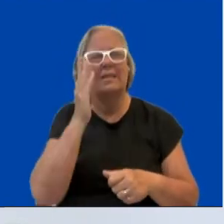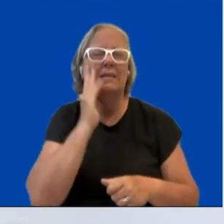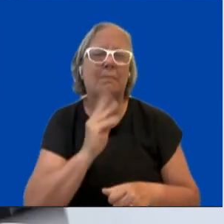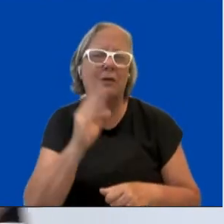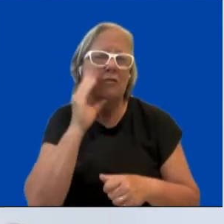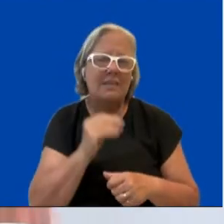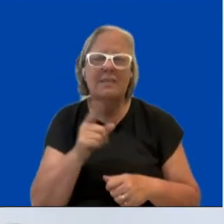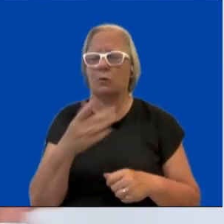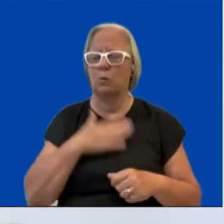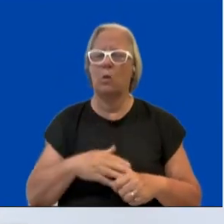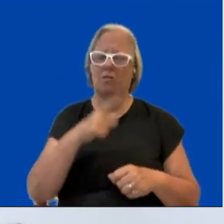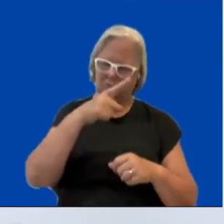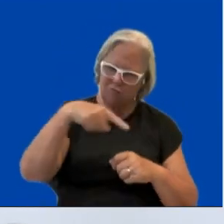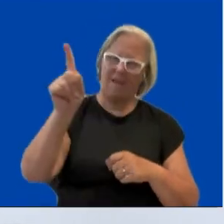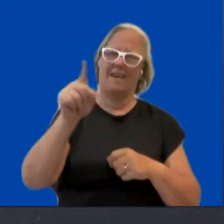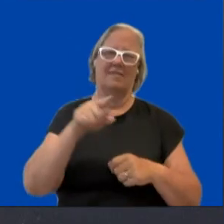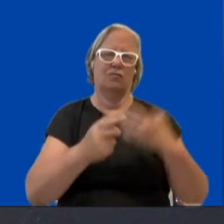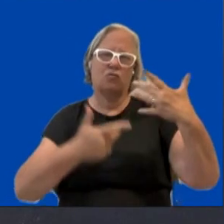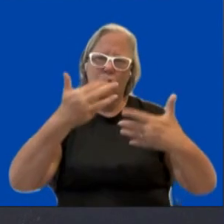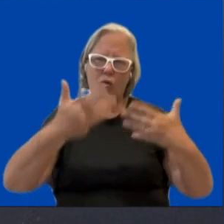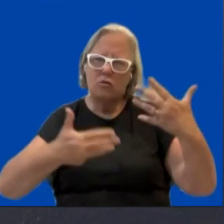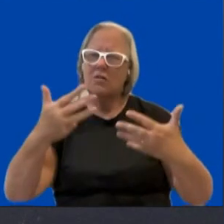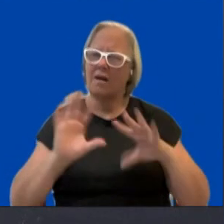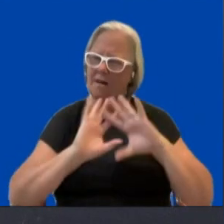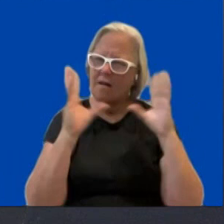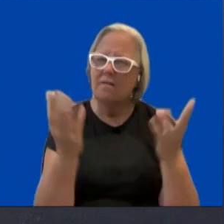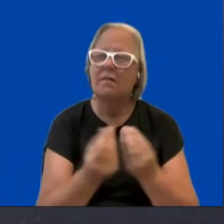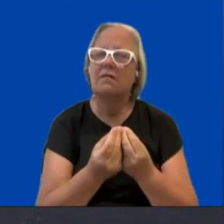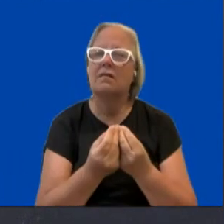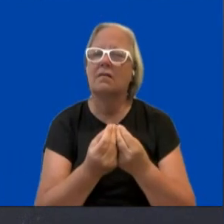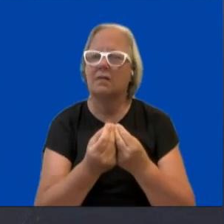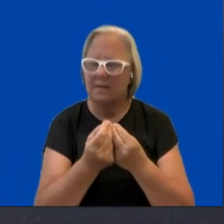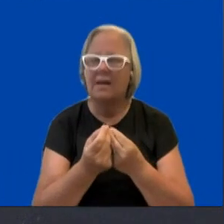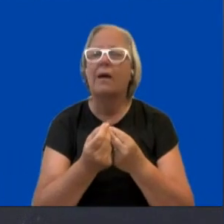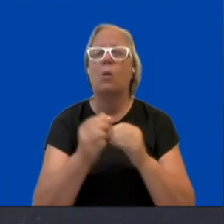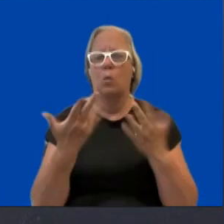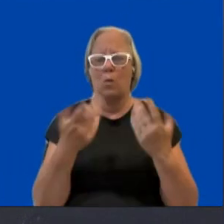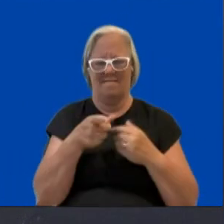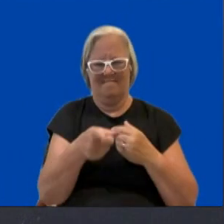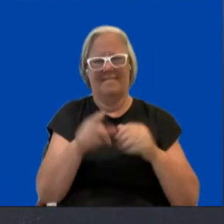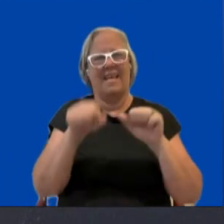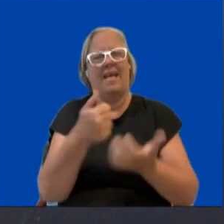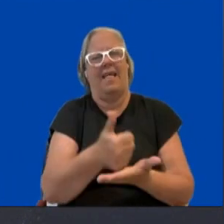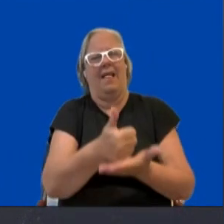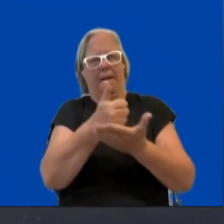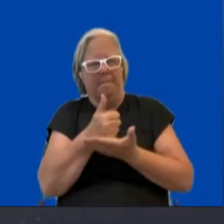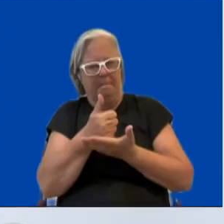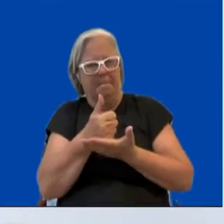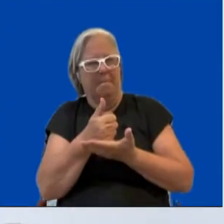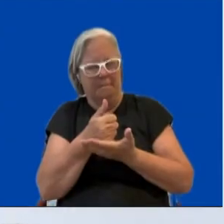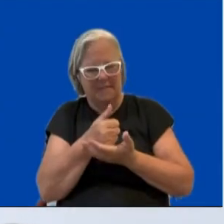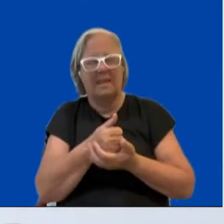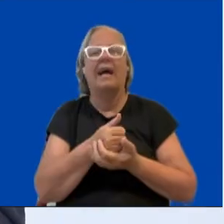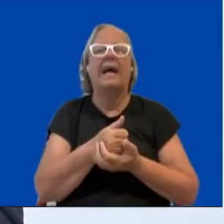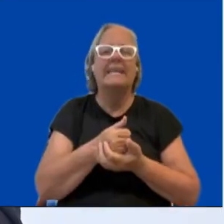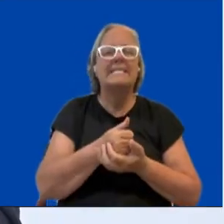and research at hand and what they can allow us to do in terms of tackling gender inequalities?